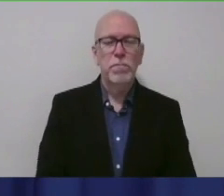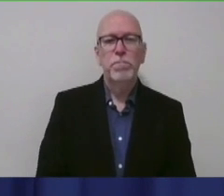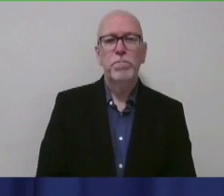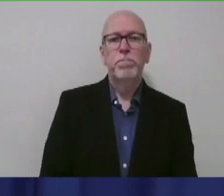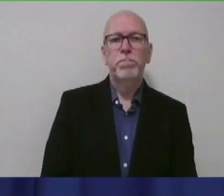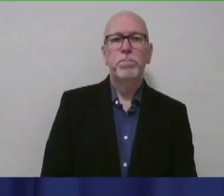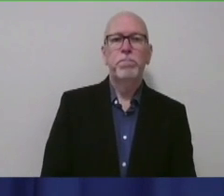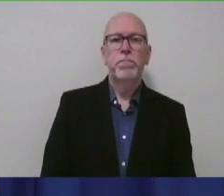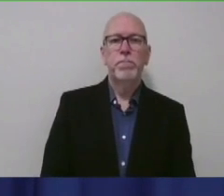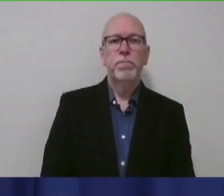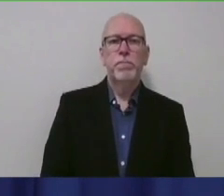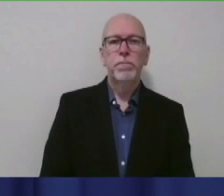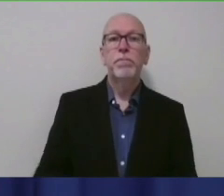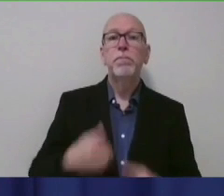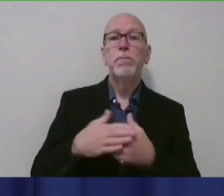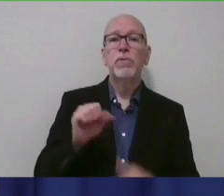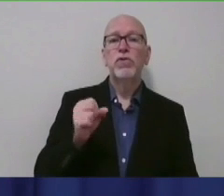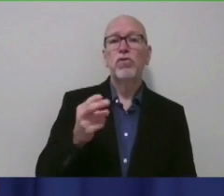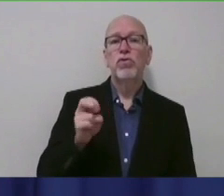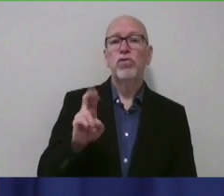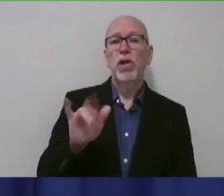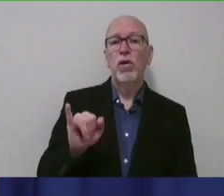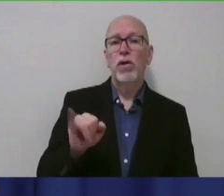Next question is Sherry from the Indy Star.